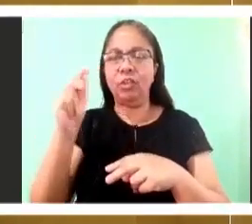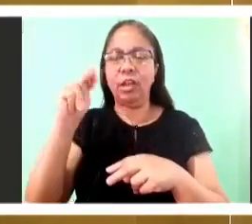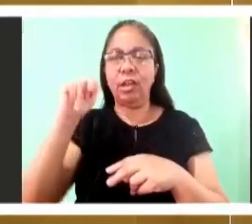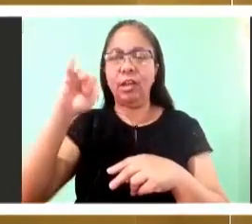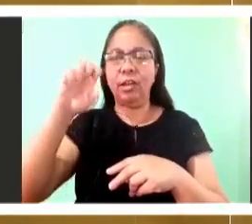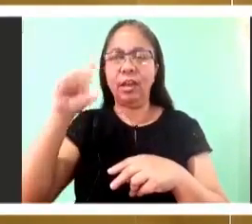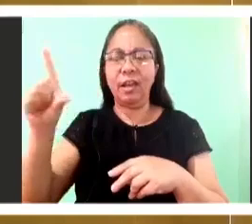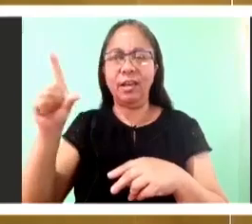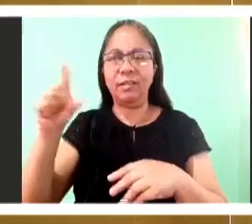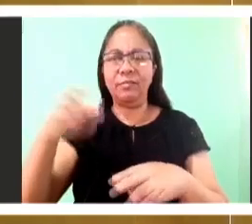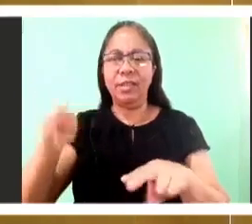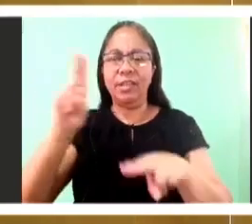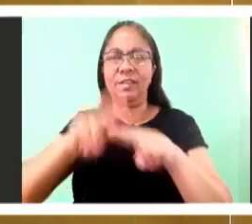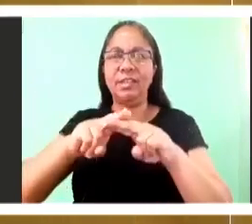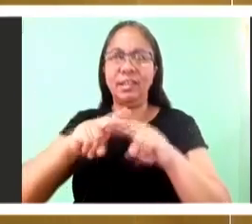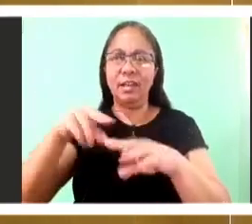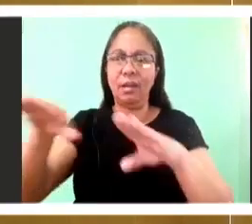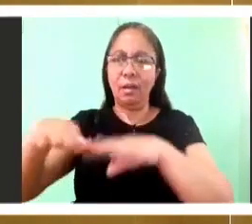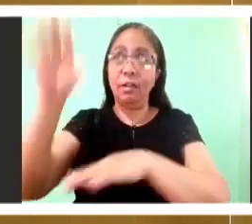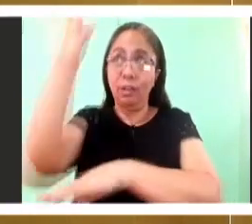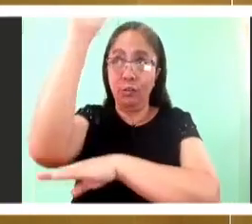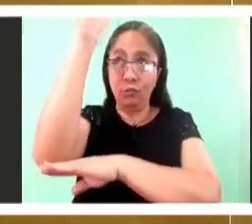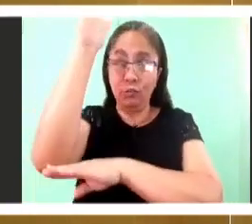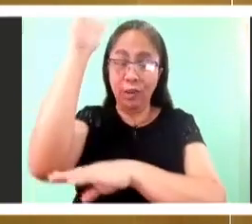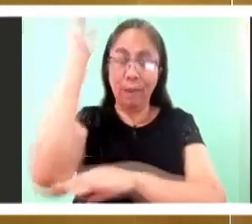says, there is a man incapable of deceit.